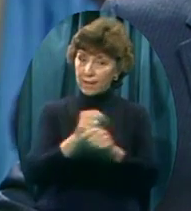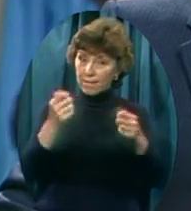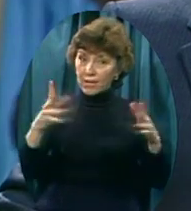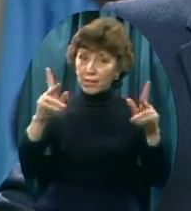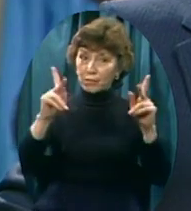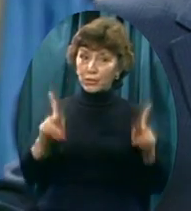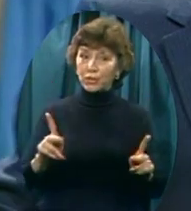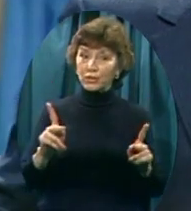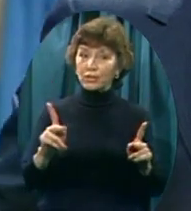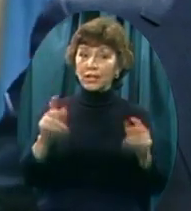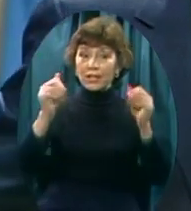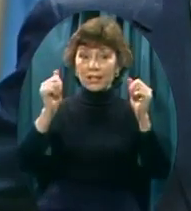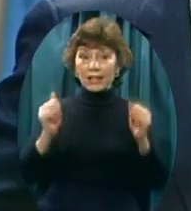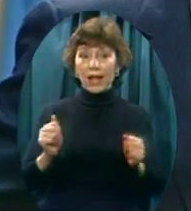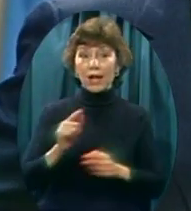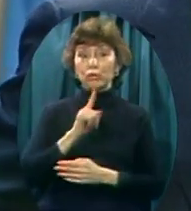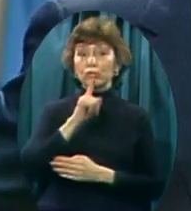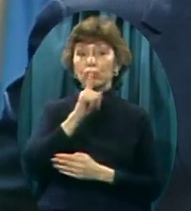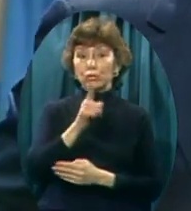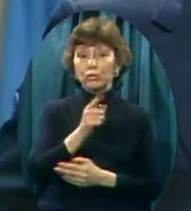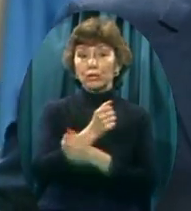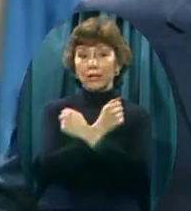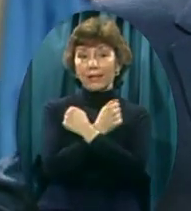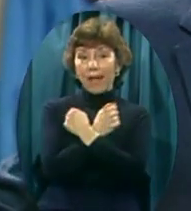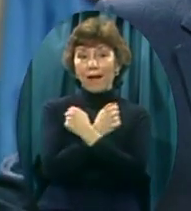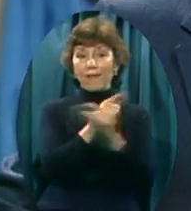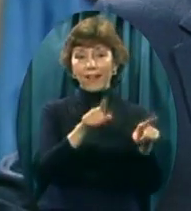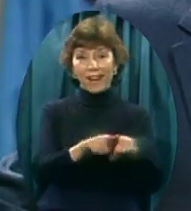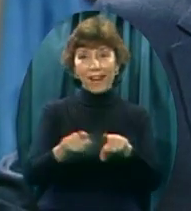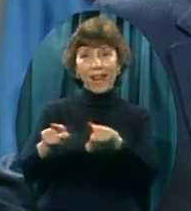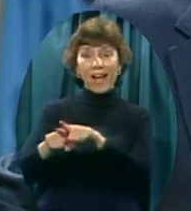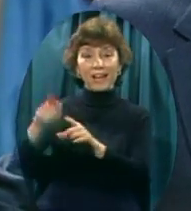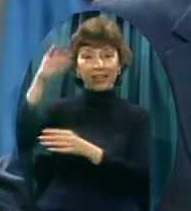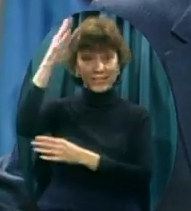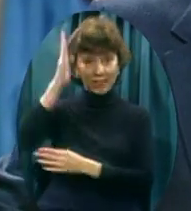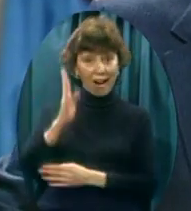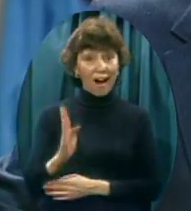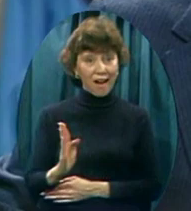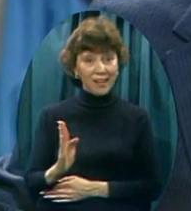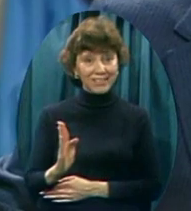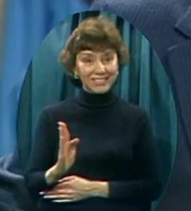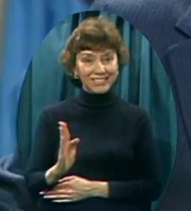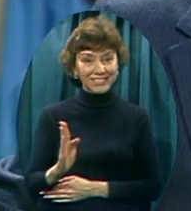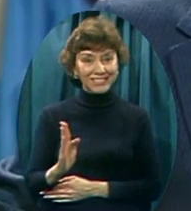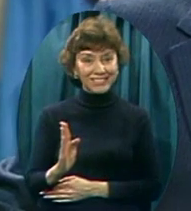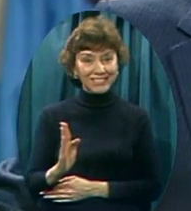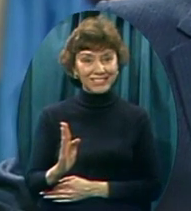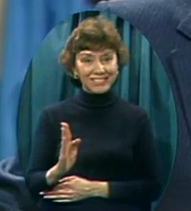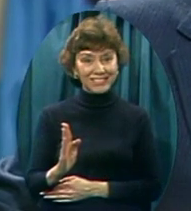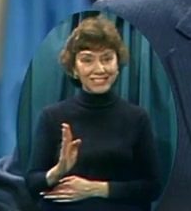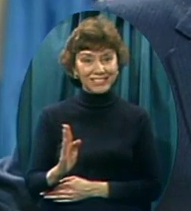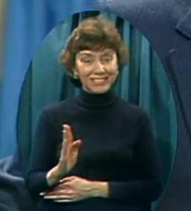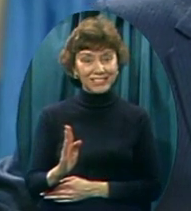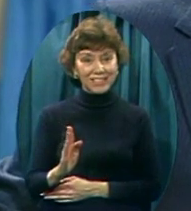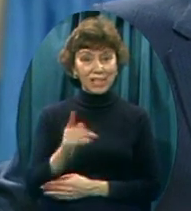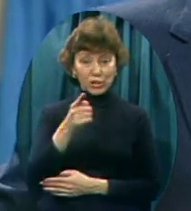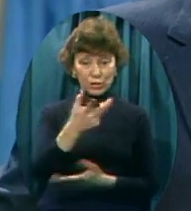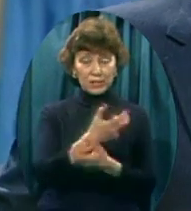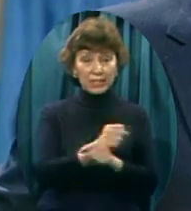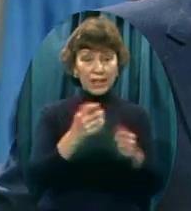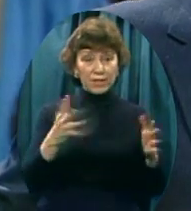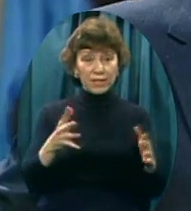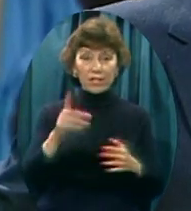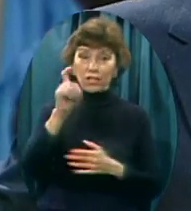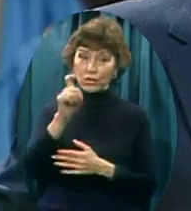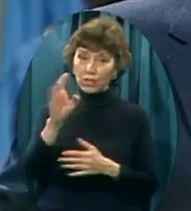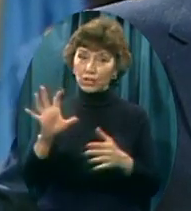Those of you Who need to rededicate Your life And start over Come Those of you Who want to join Thomas Road Baptist Church You are a Christian But you'd